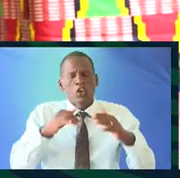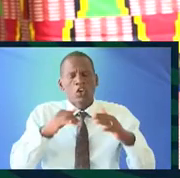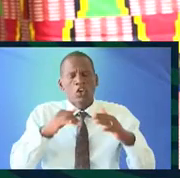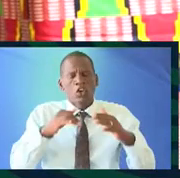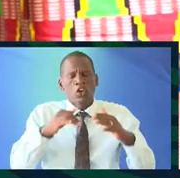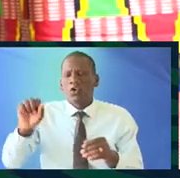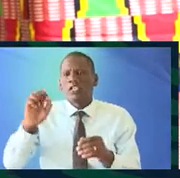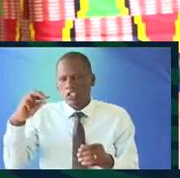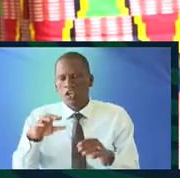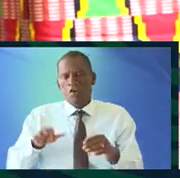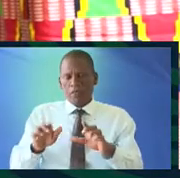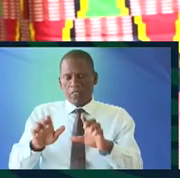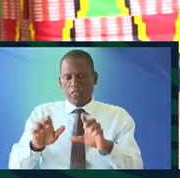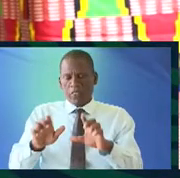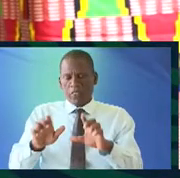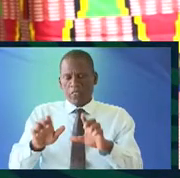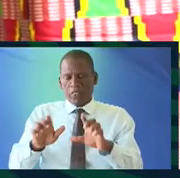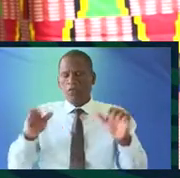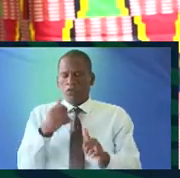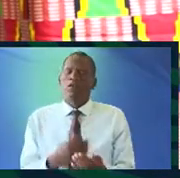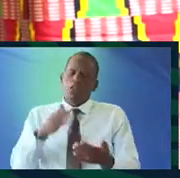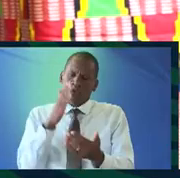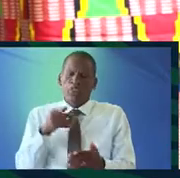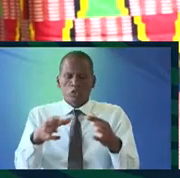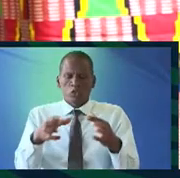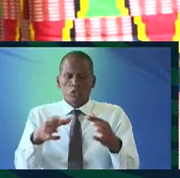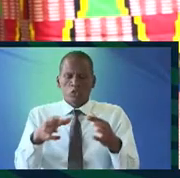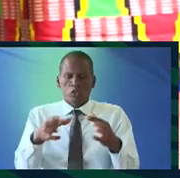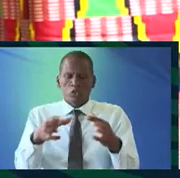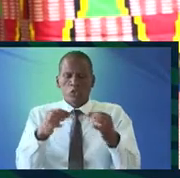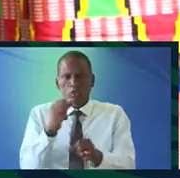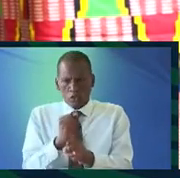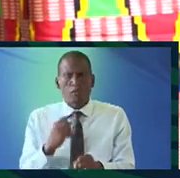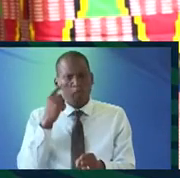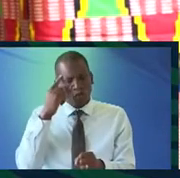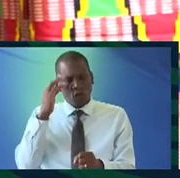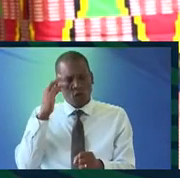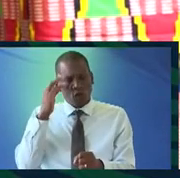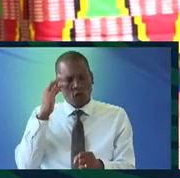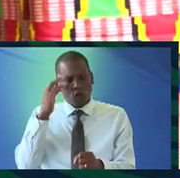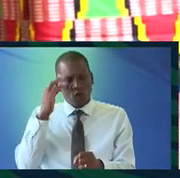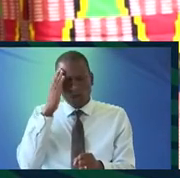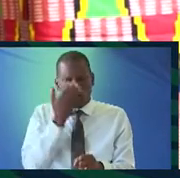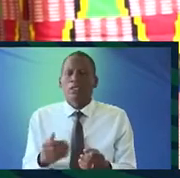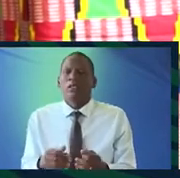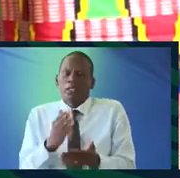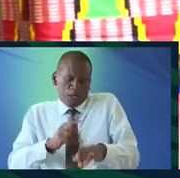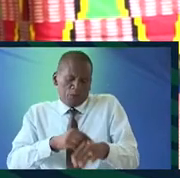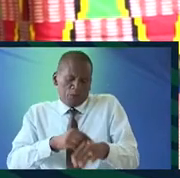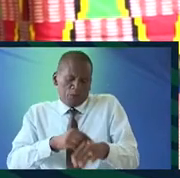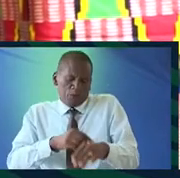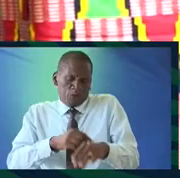Swahili Sheng or the mother tongue that you have right so it is really these stances we make they are conscious sometimes